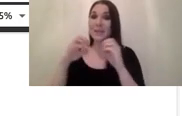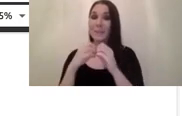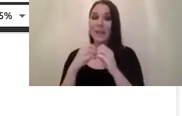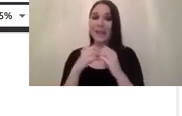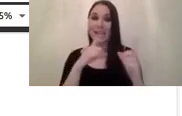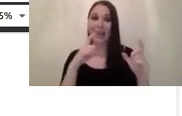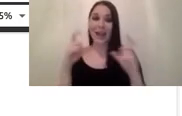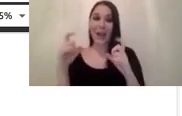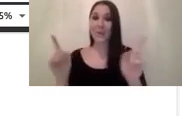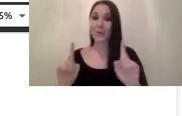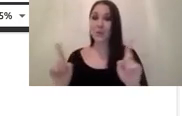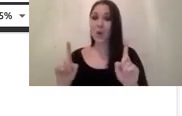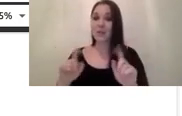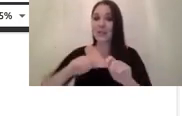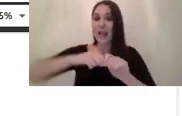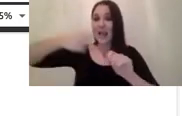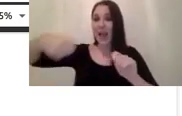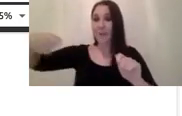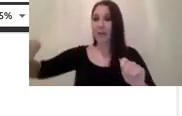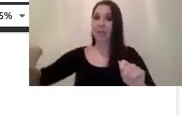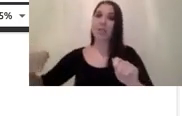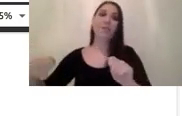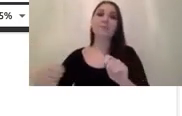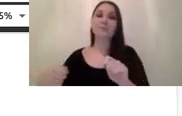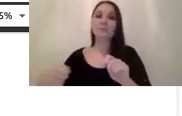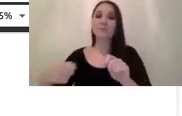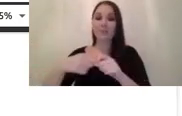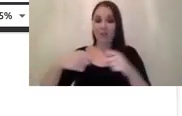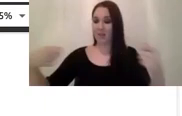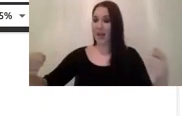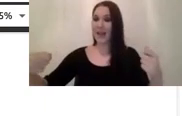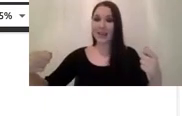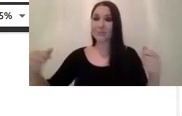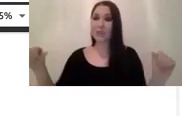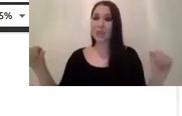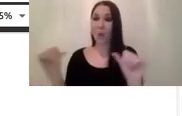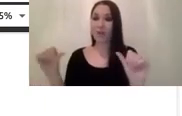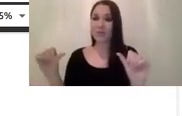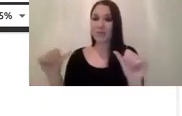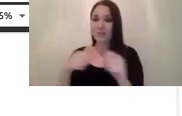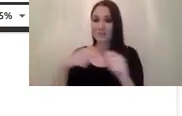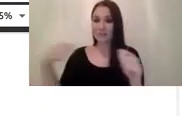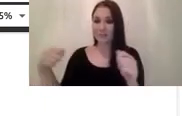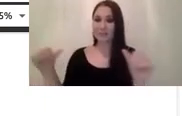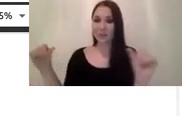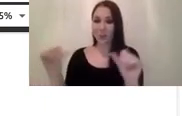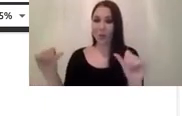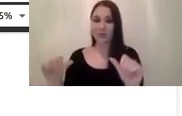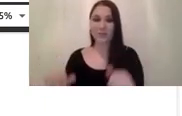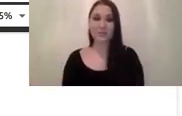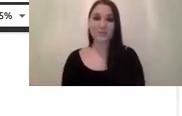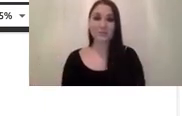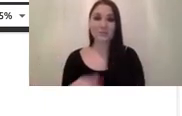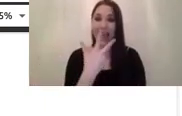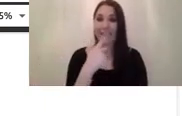distance you can actually connect your camera to your computer or whatever it's actually pretty short we're talking about something in the eight to ten